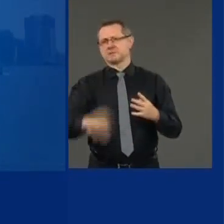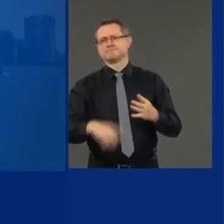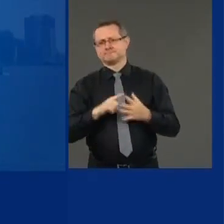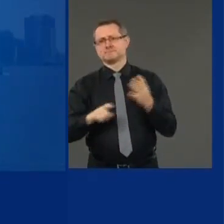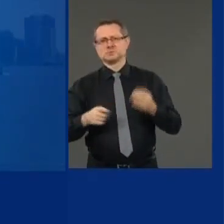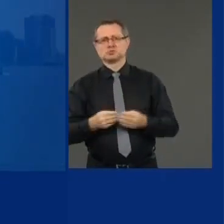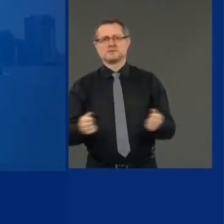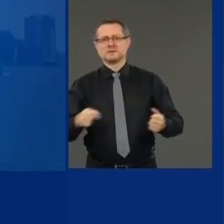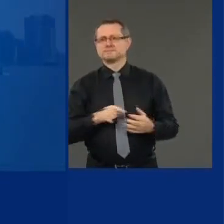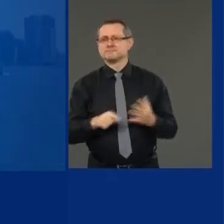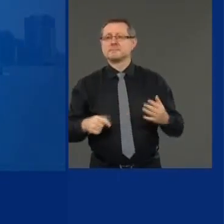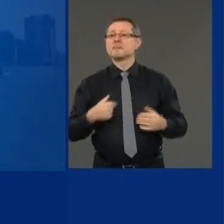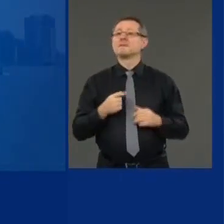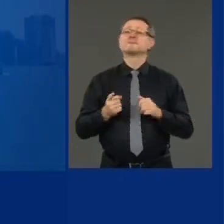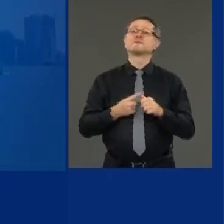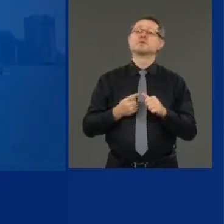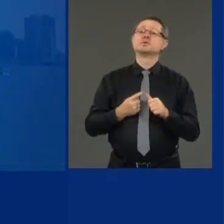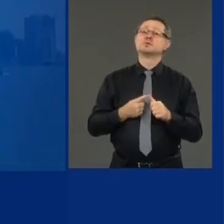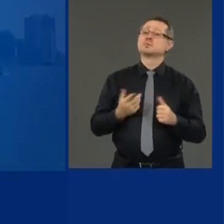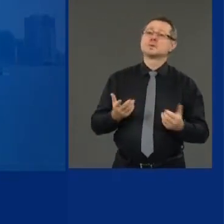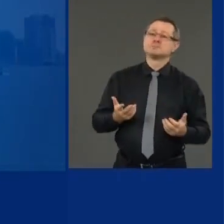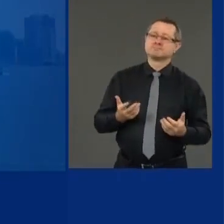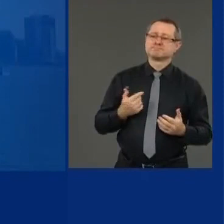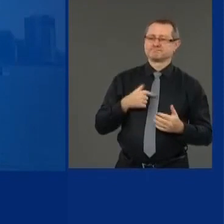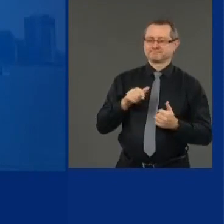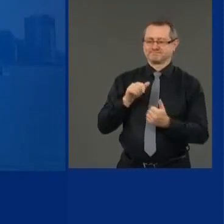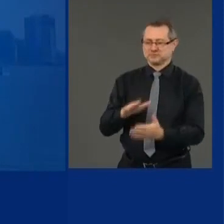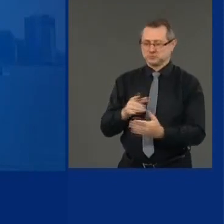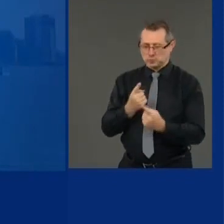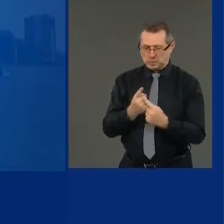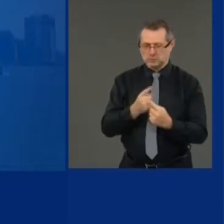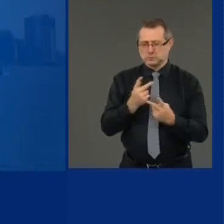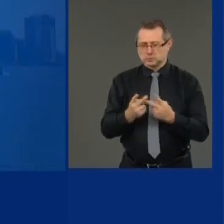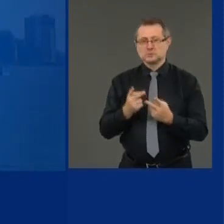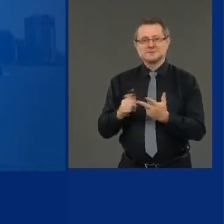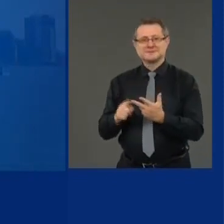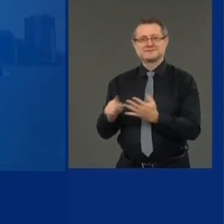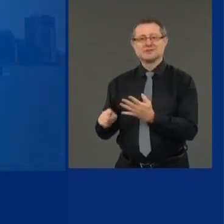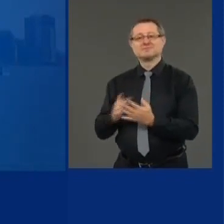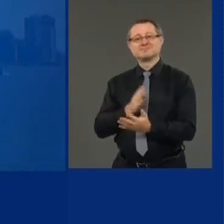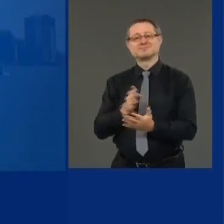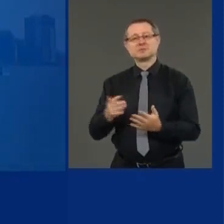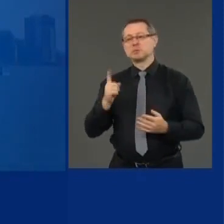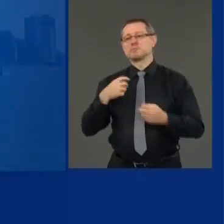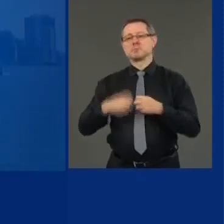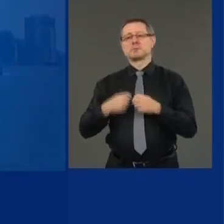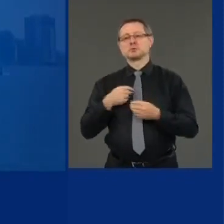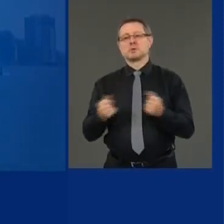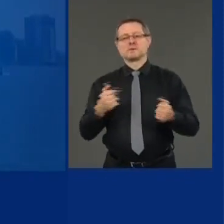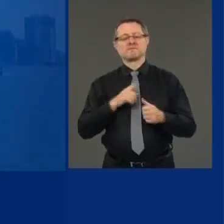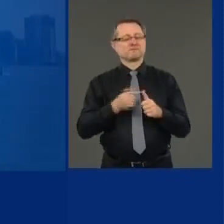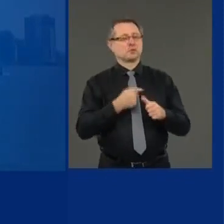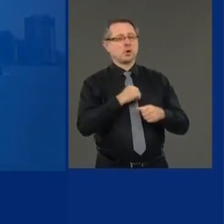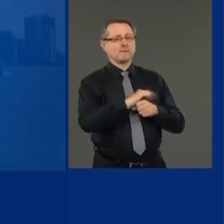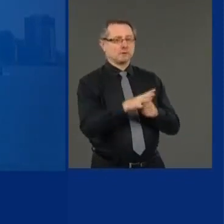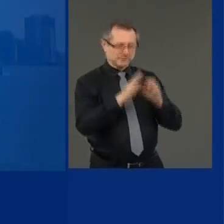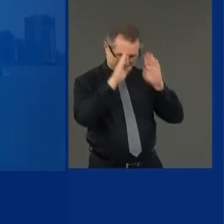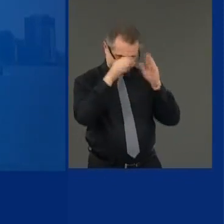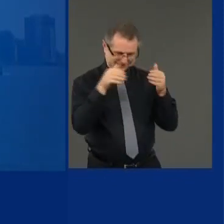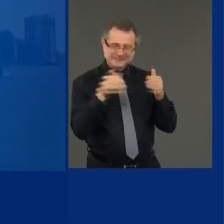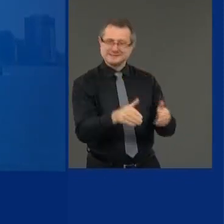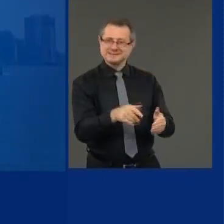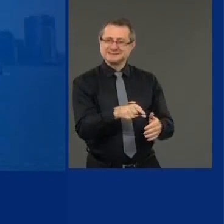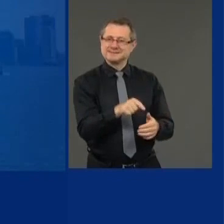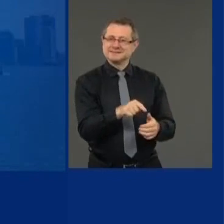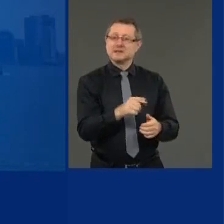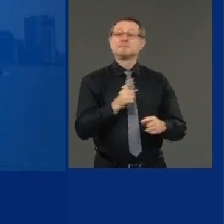get through the current crisis, which is dealing with COVID. Uh, but, and we have to make sure there's no second wave,